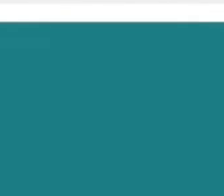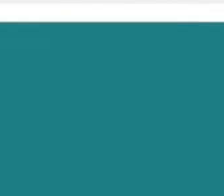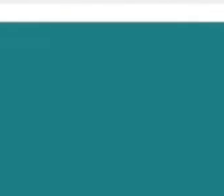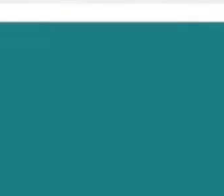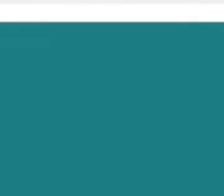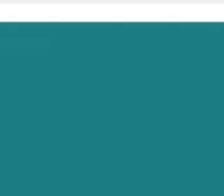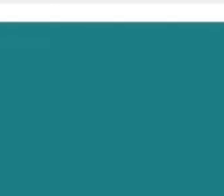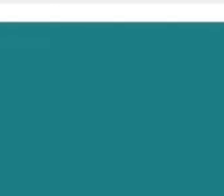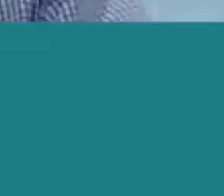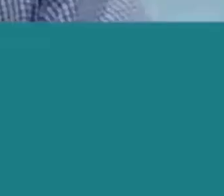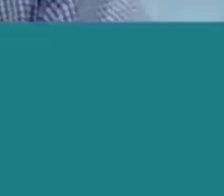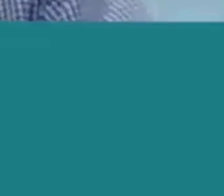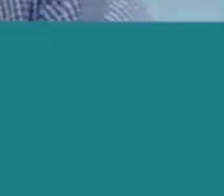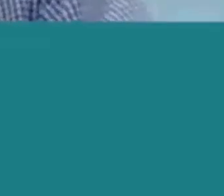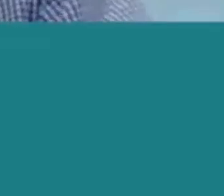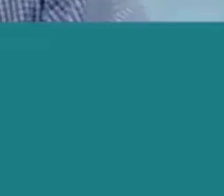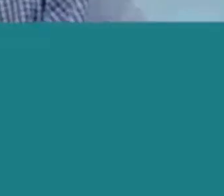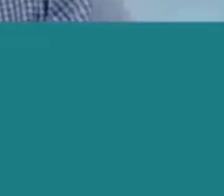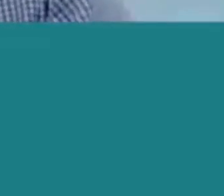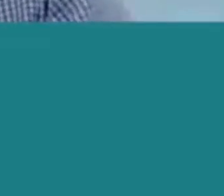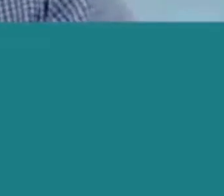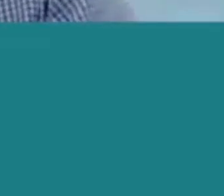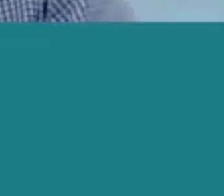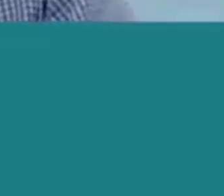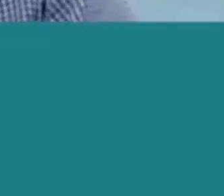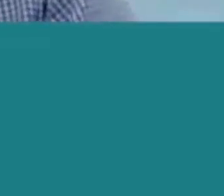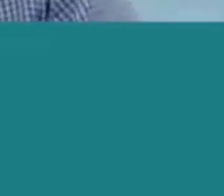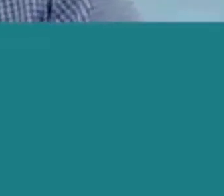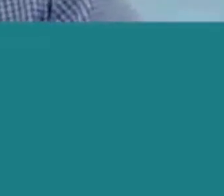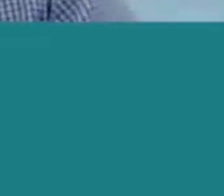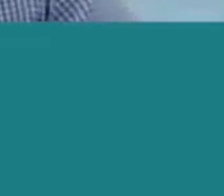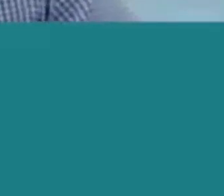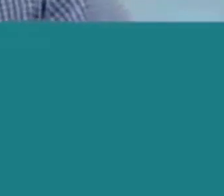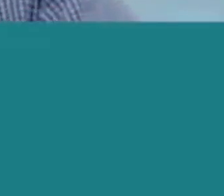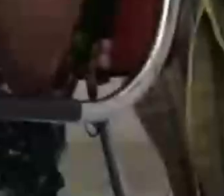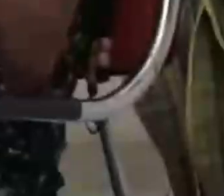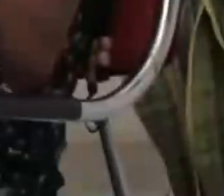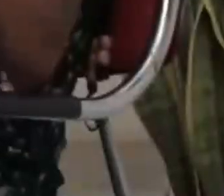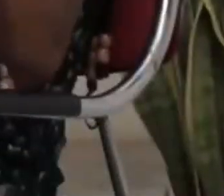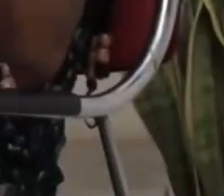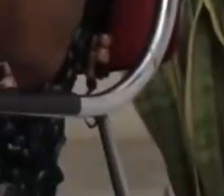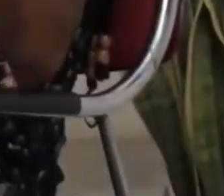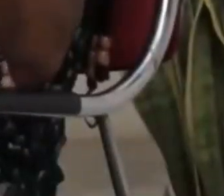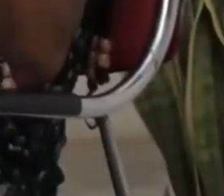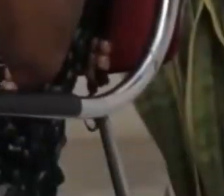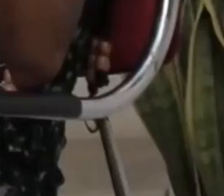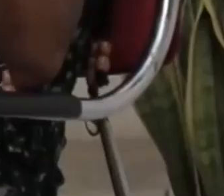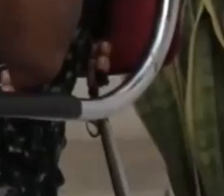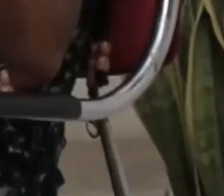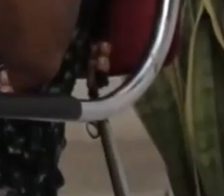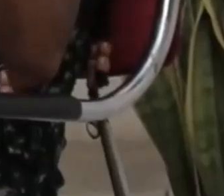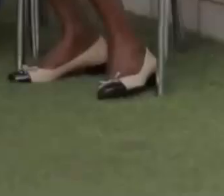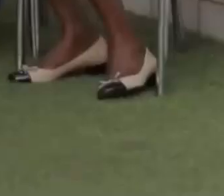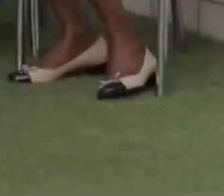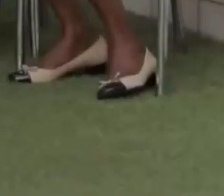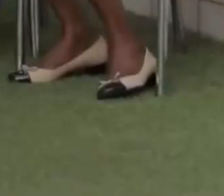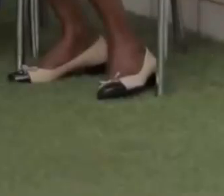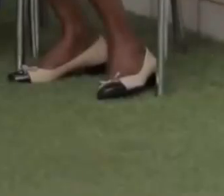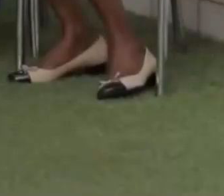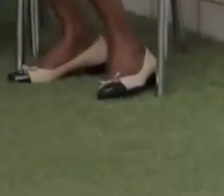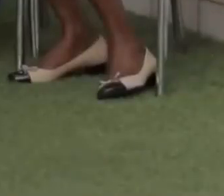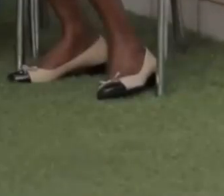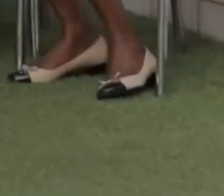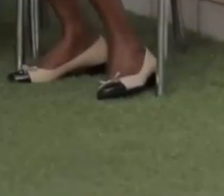exchange but also other platforms like cisco's global it academies and piloting a really innovative